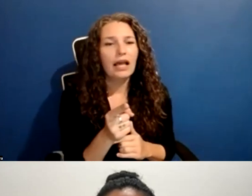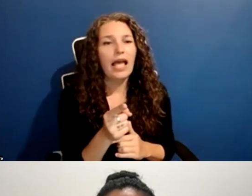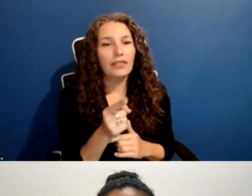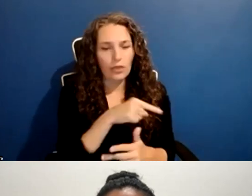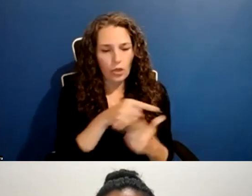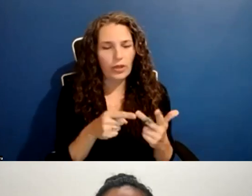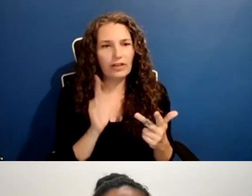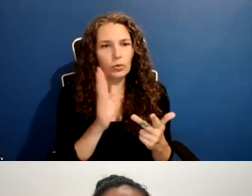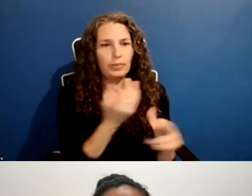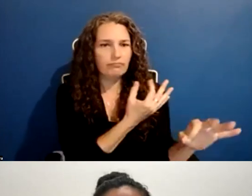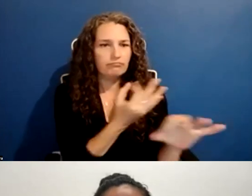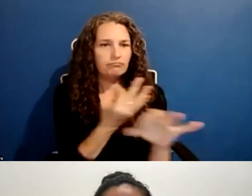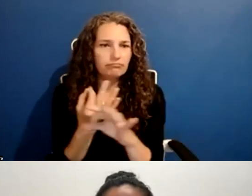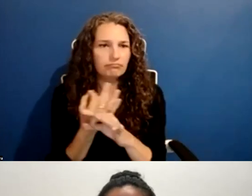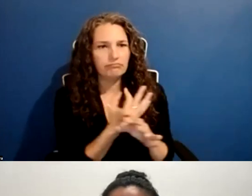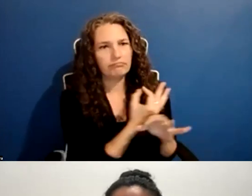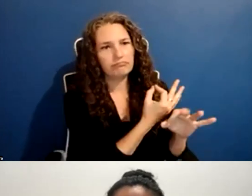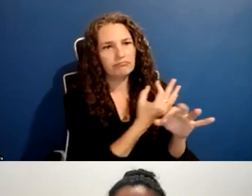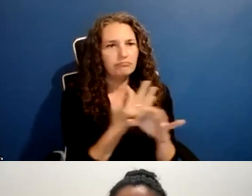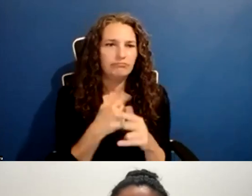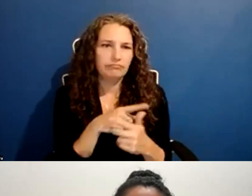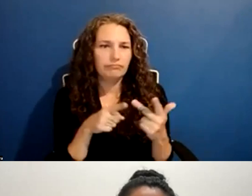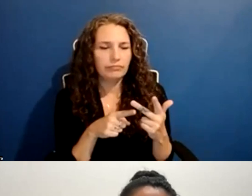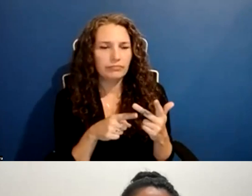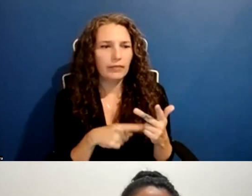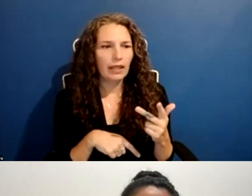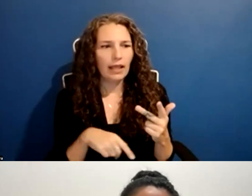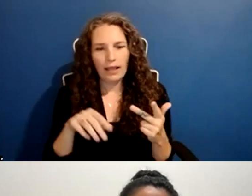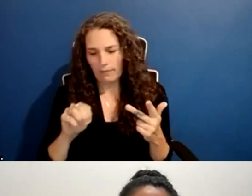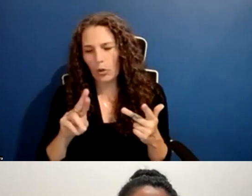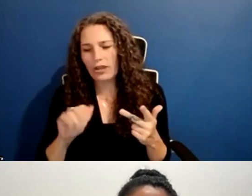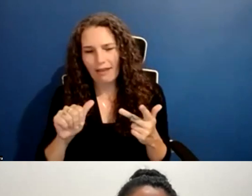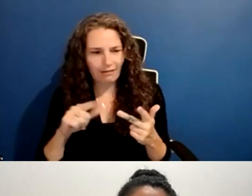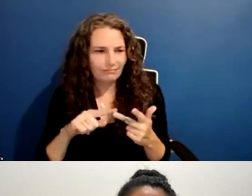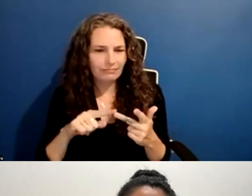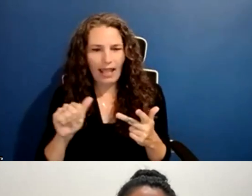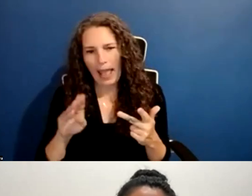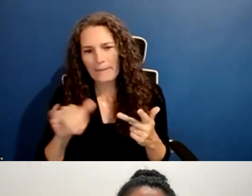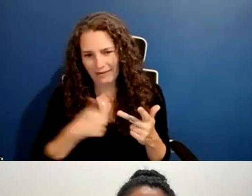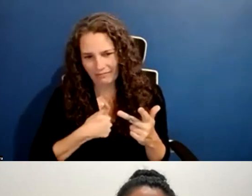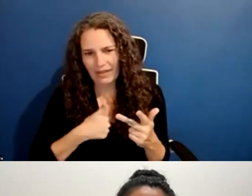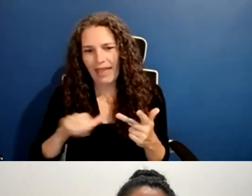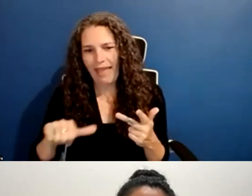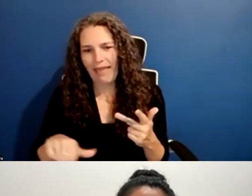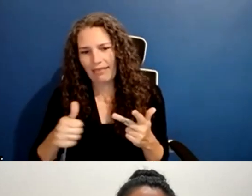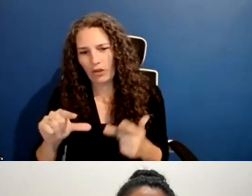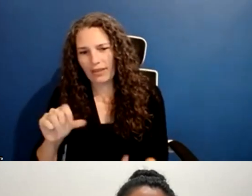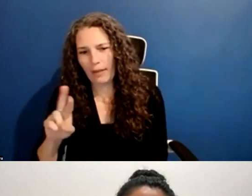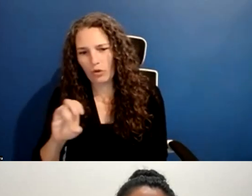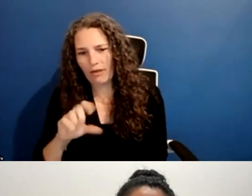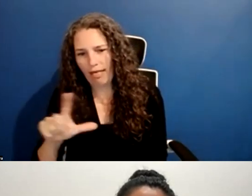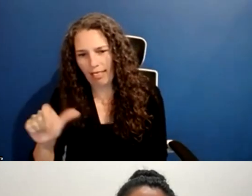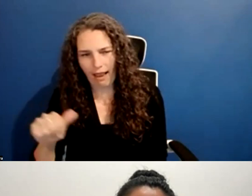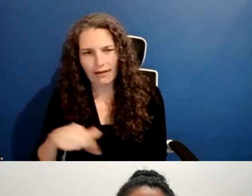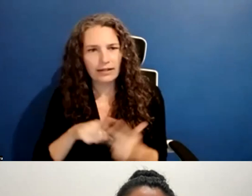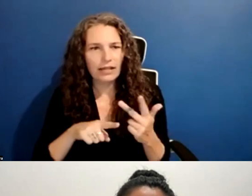and I. Um, uh, the one requirement is in return for, um, receiving